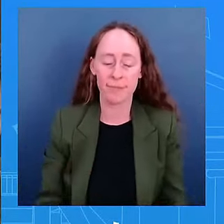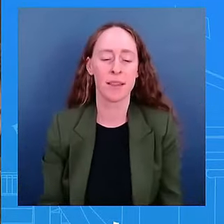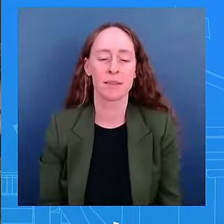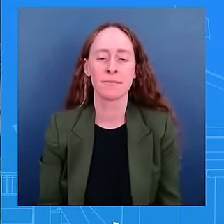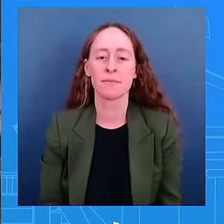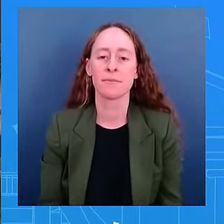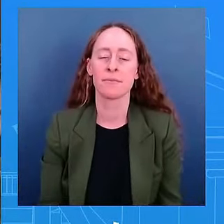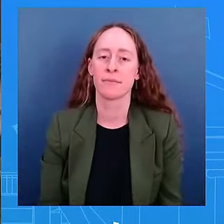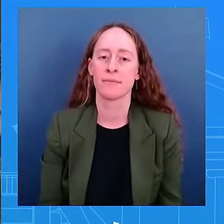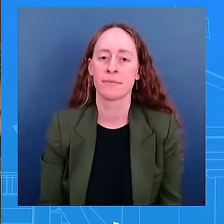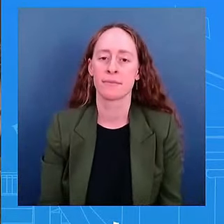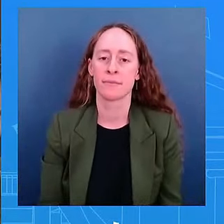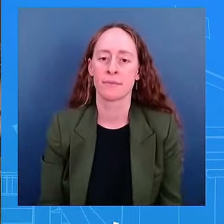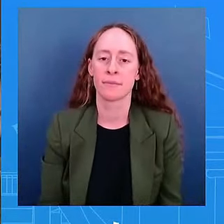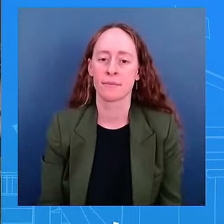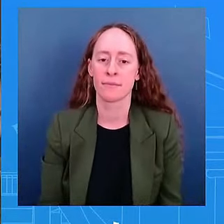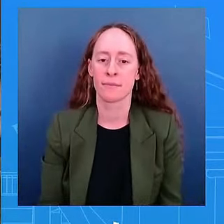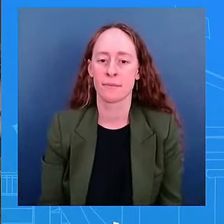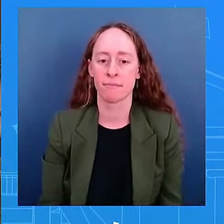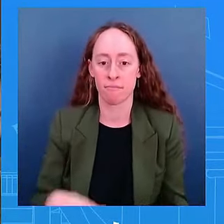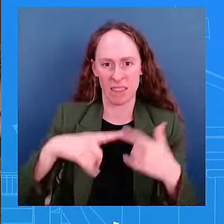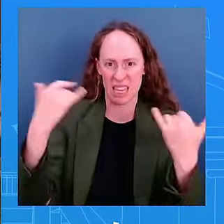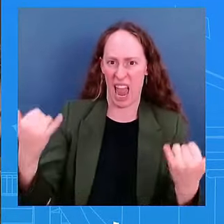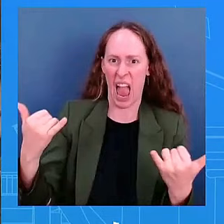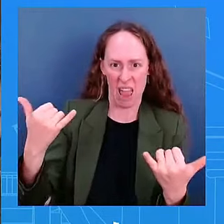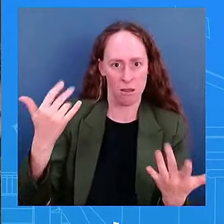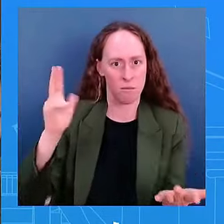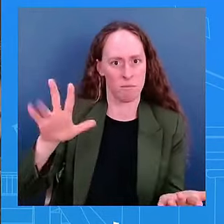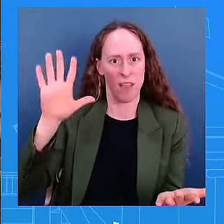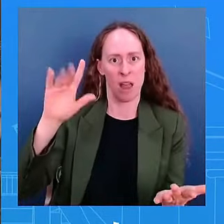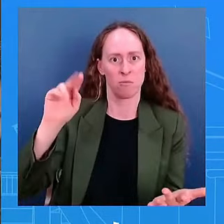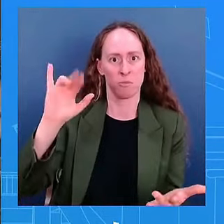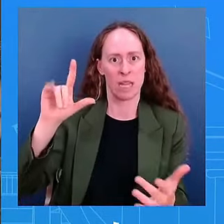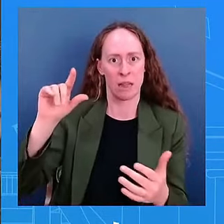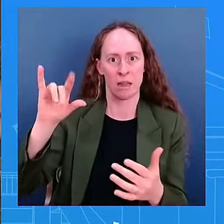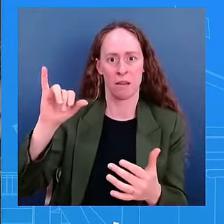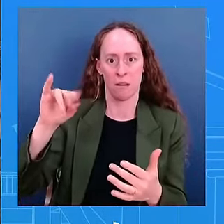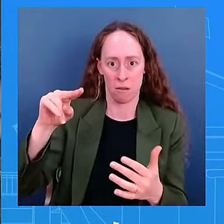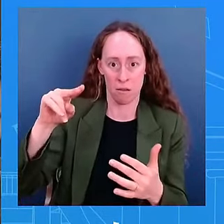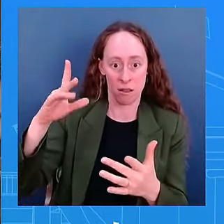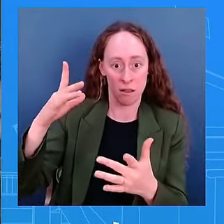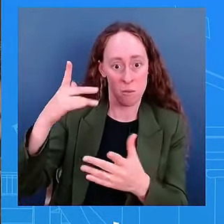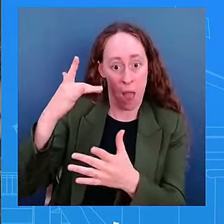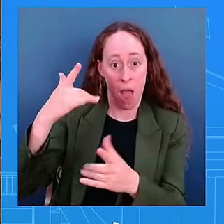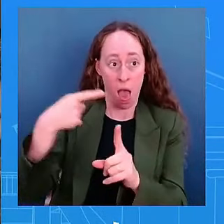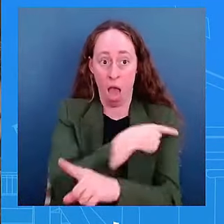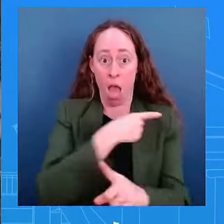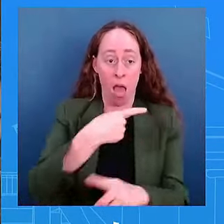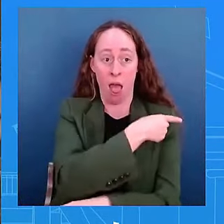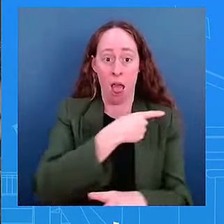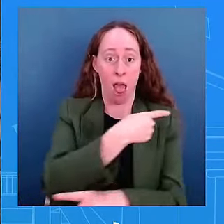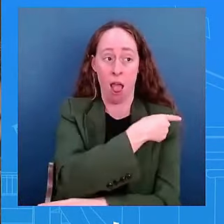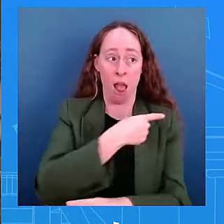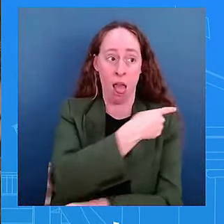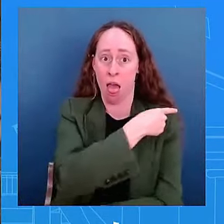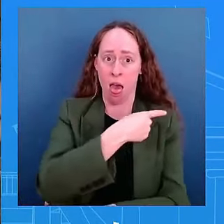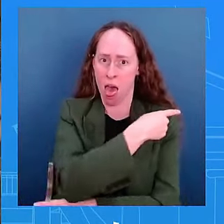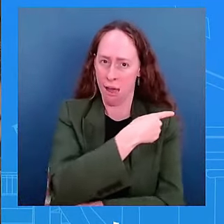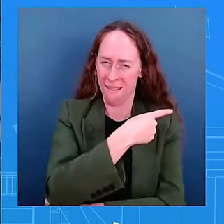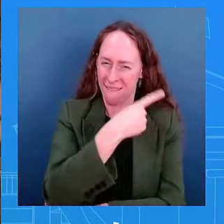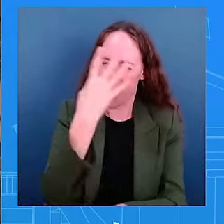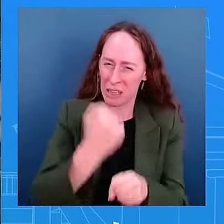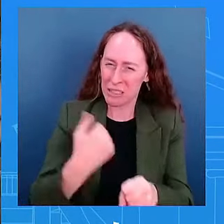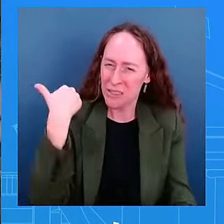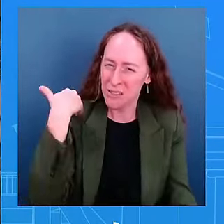former president trump's administration i mean that was four years ago um you know the debt keeps increasing you know at what point the fact